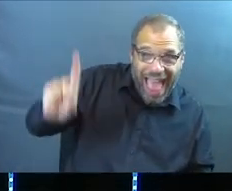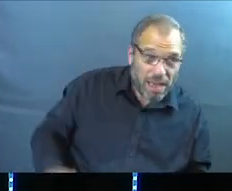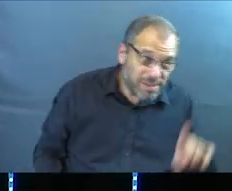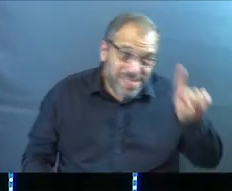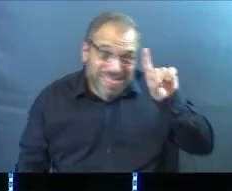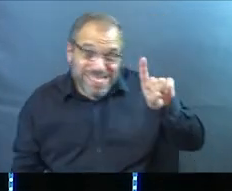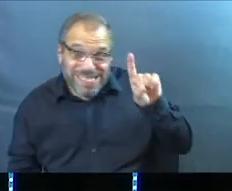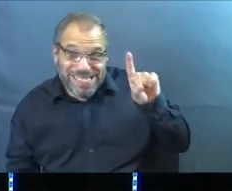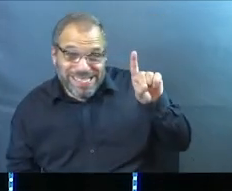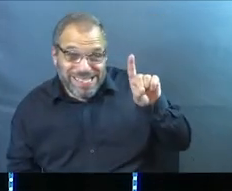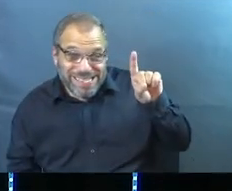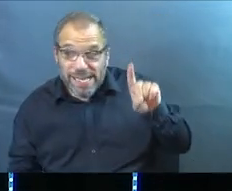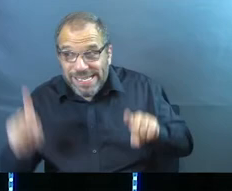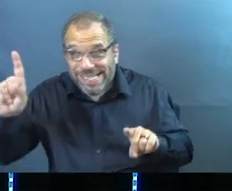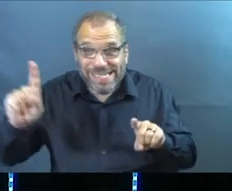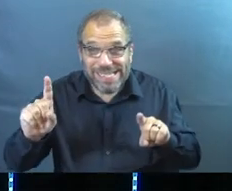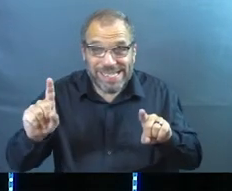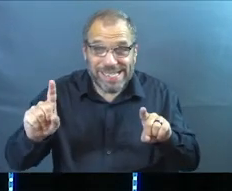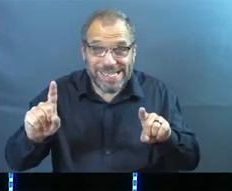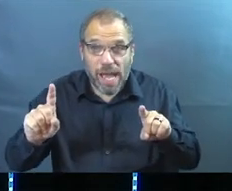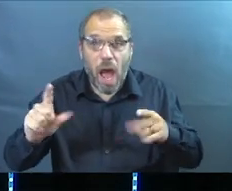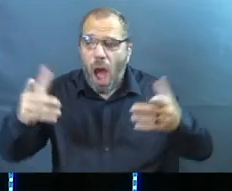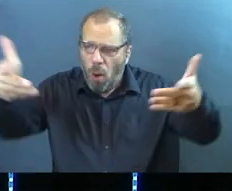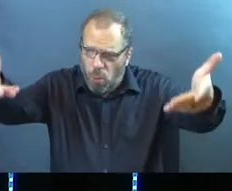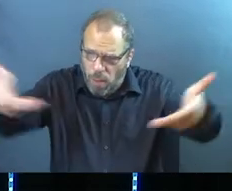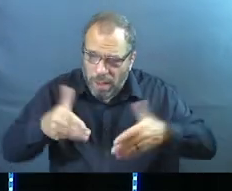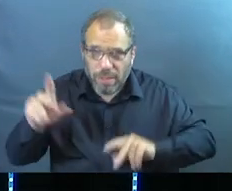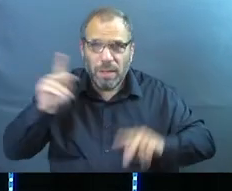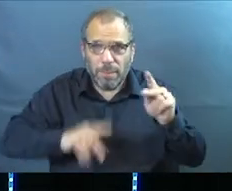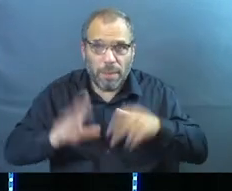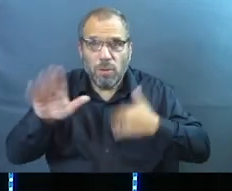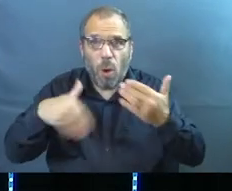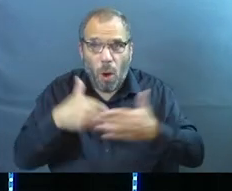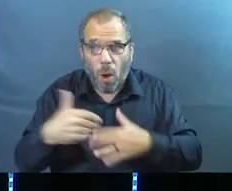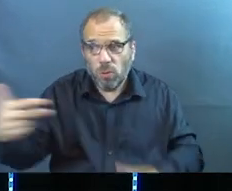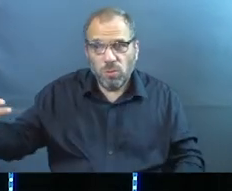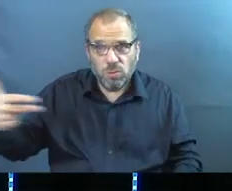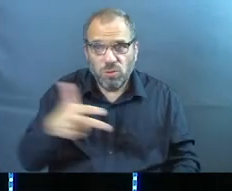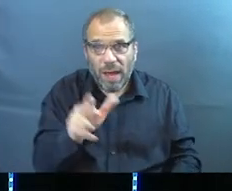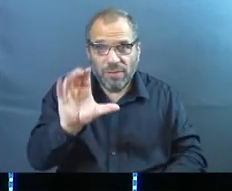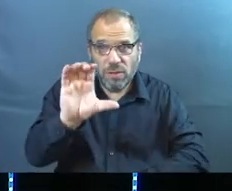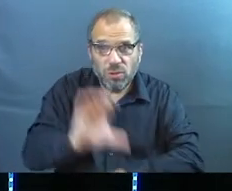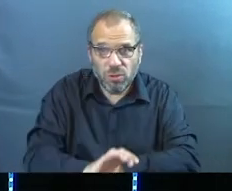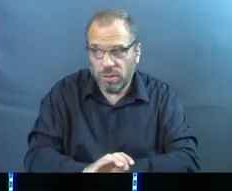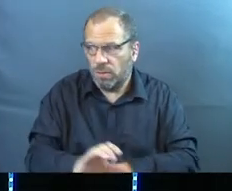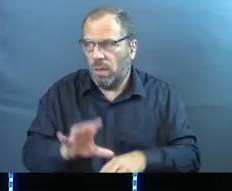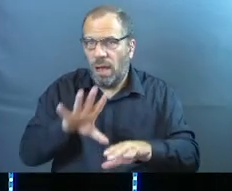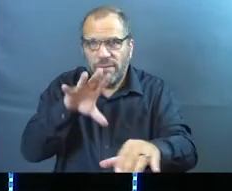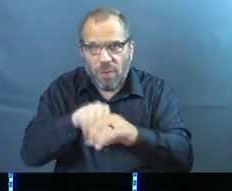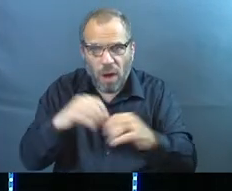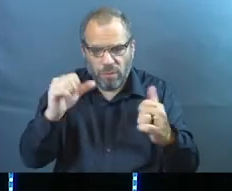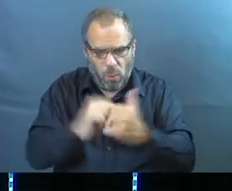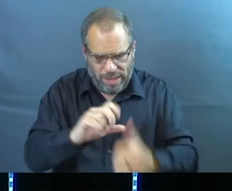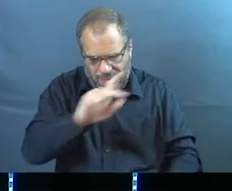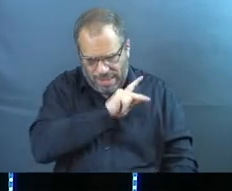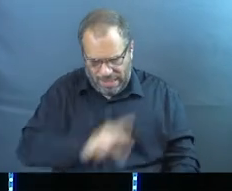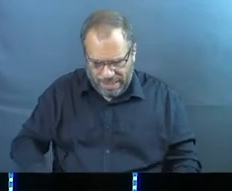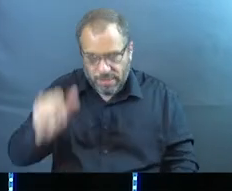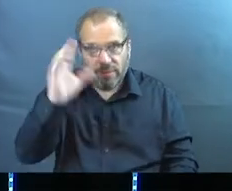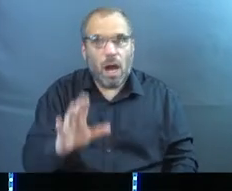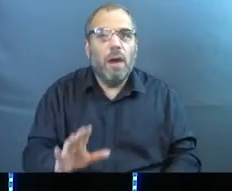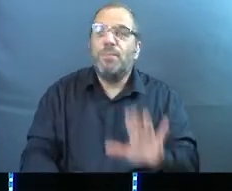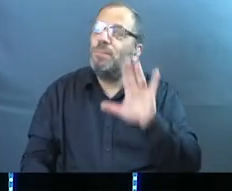Loving on God's people rolling out the welcome mat to all of us taking part in the kingdom of God